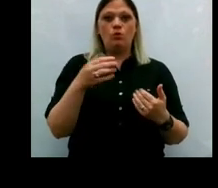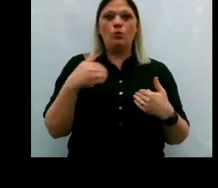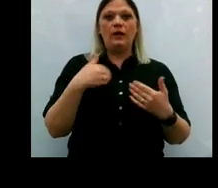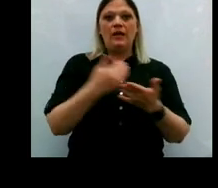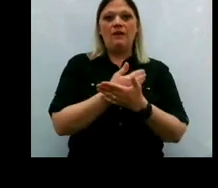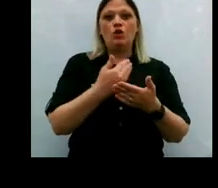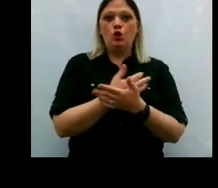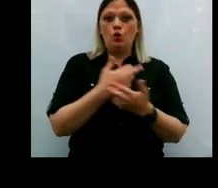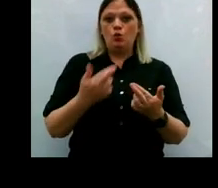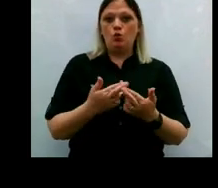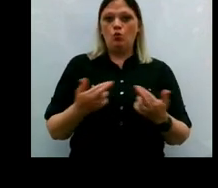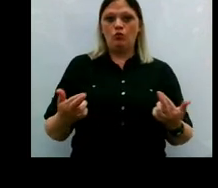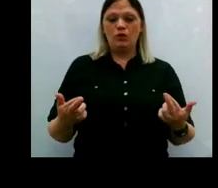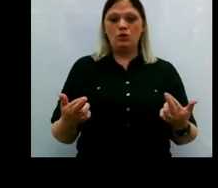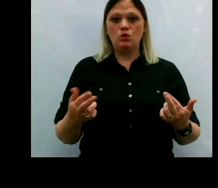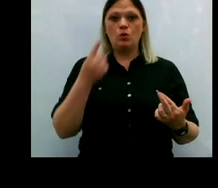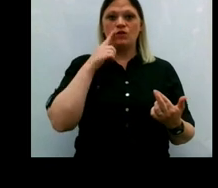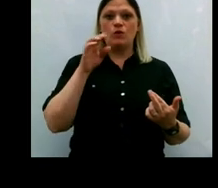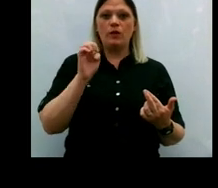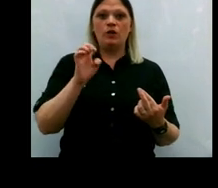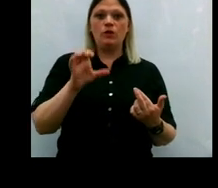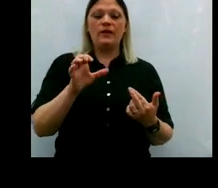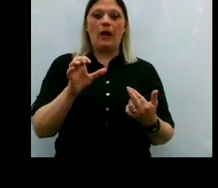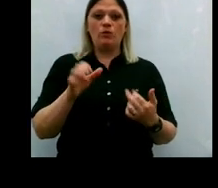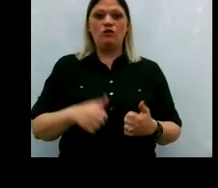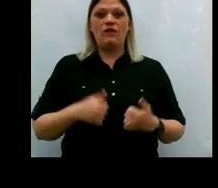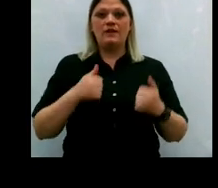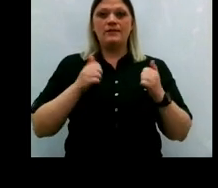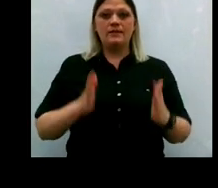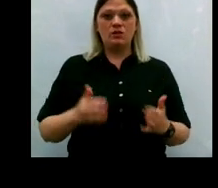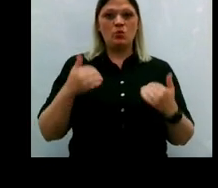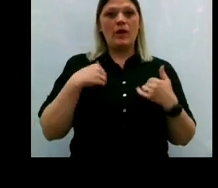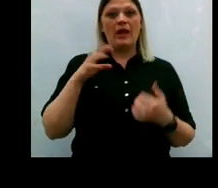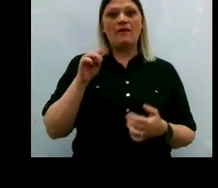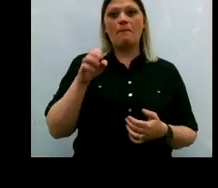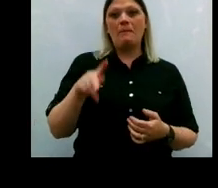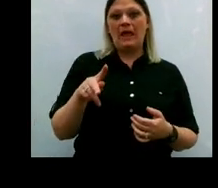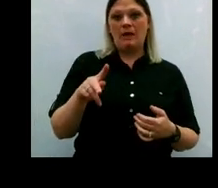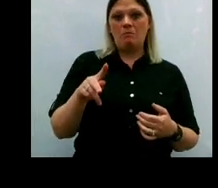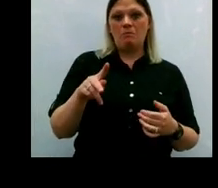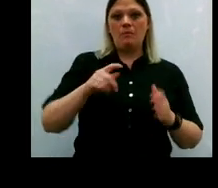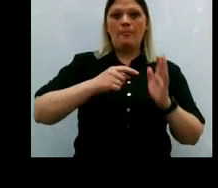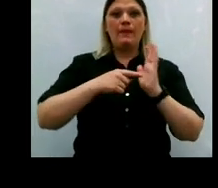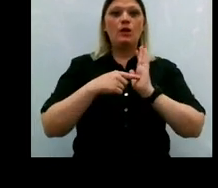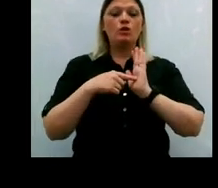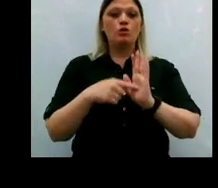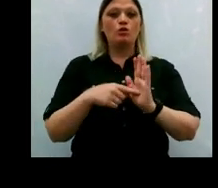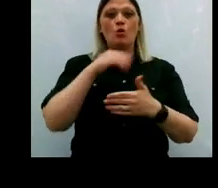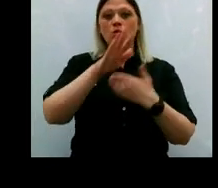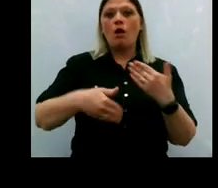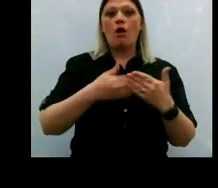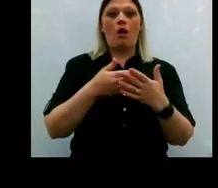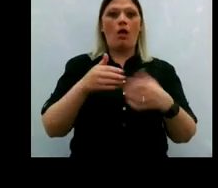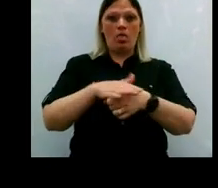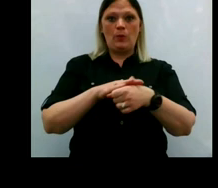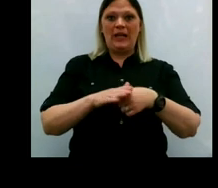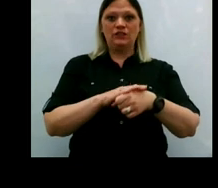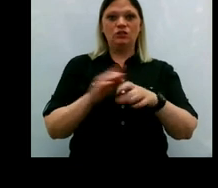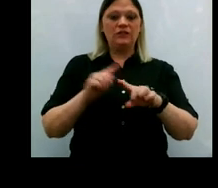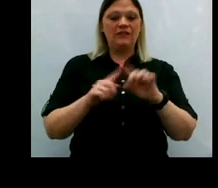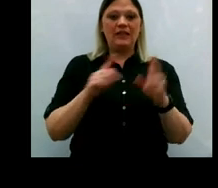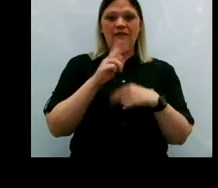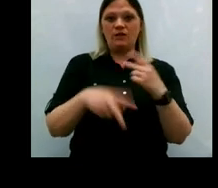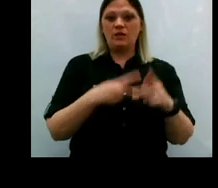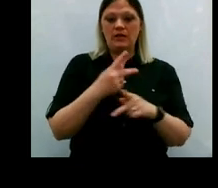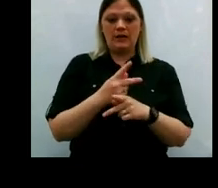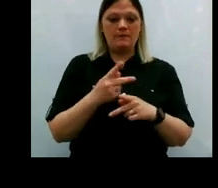new resource for Erie County residents where we have this map that shows all the locations of all the different types of